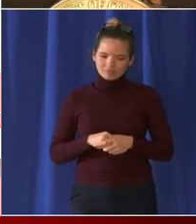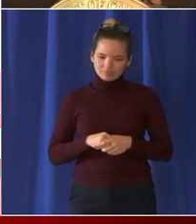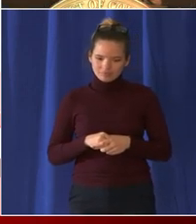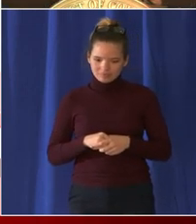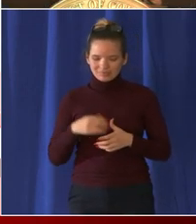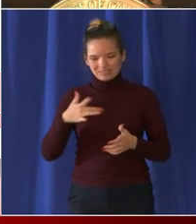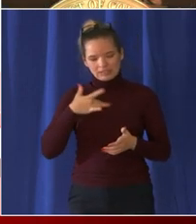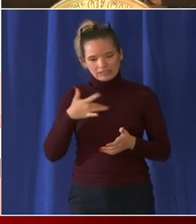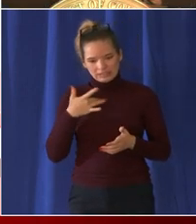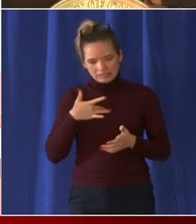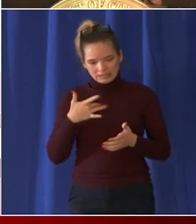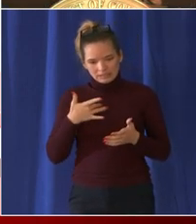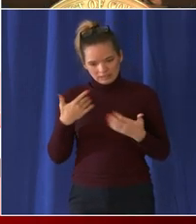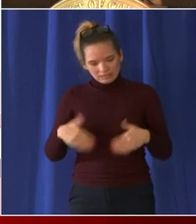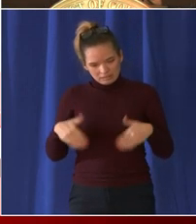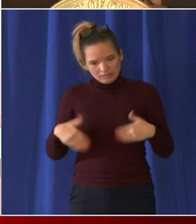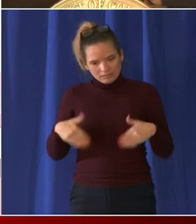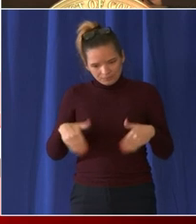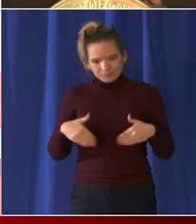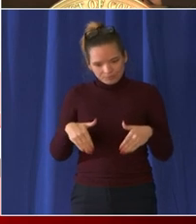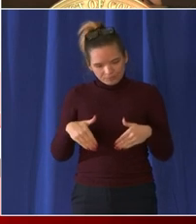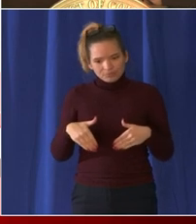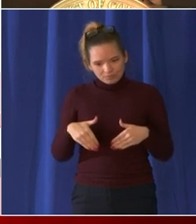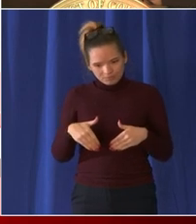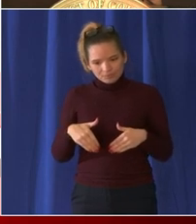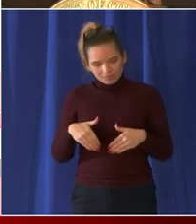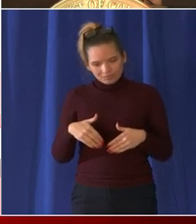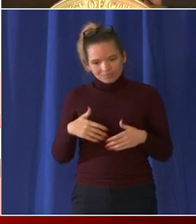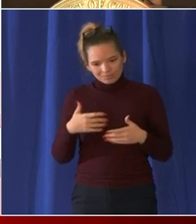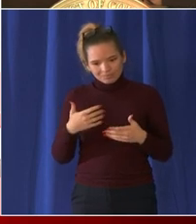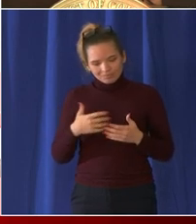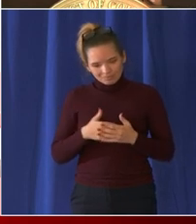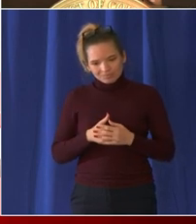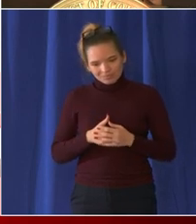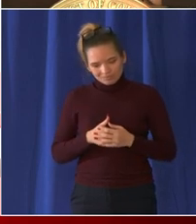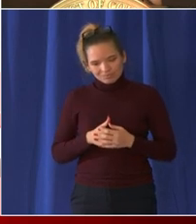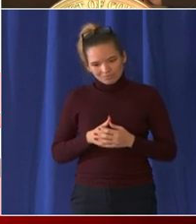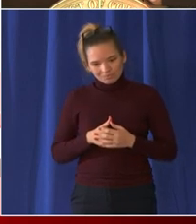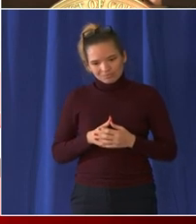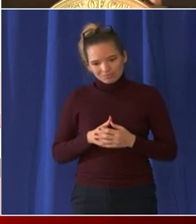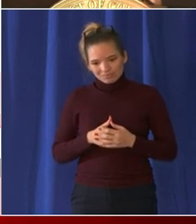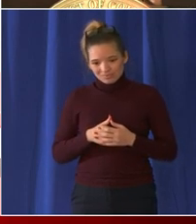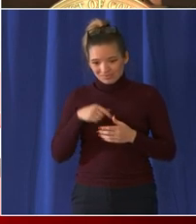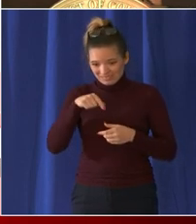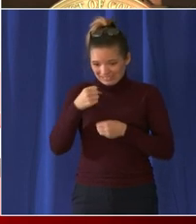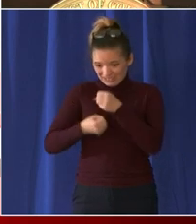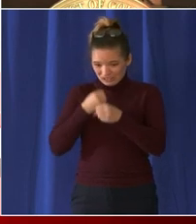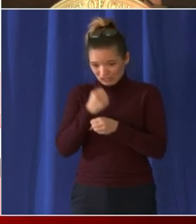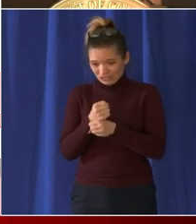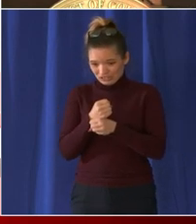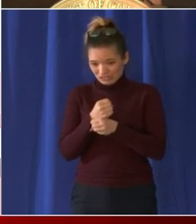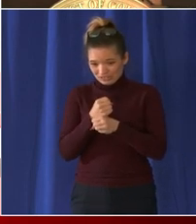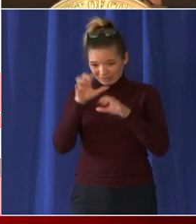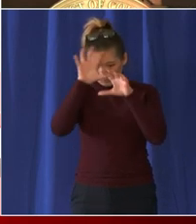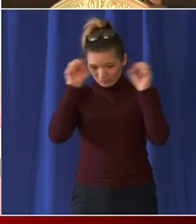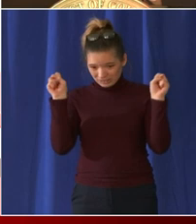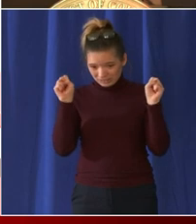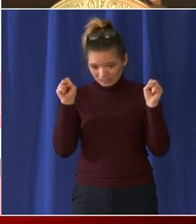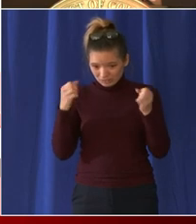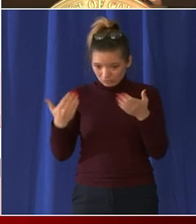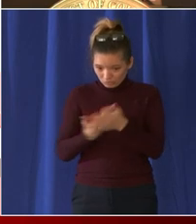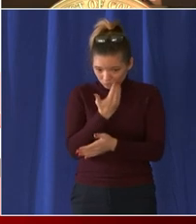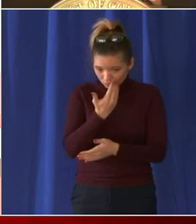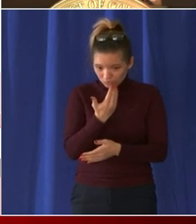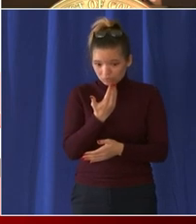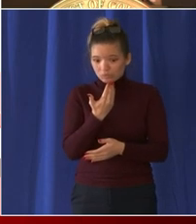any other time how vulnerable our nation was when there's an outgoing president and a yet-to-be-established new government